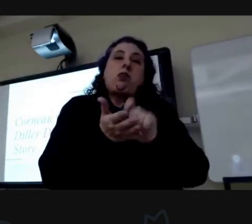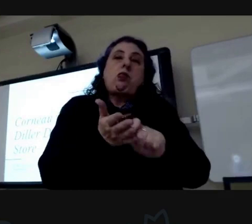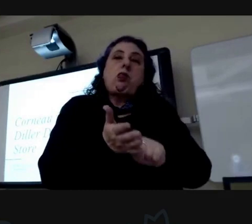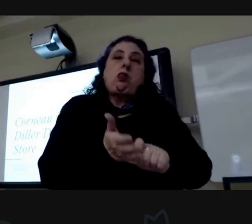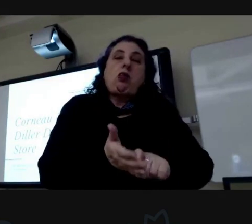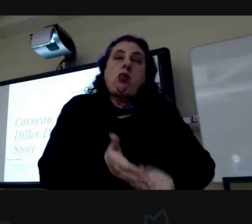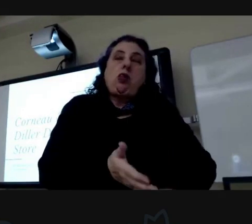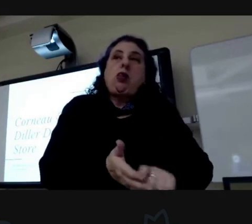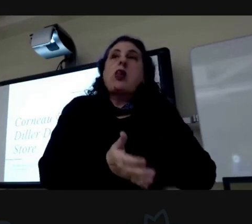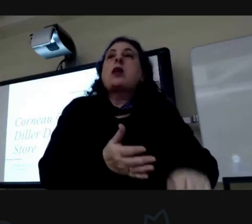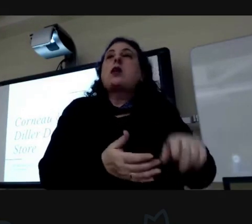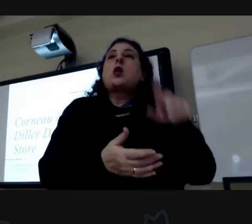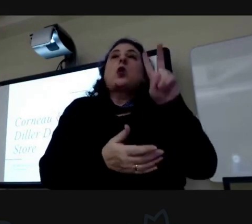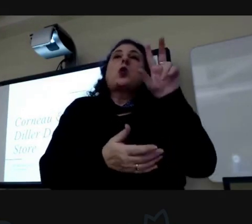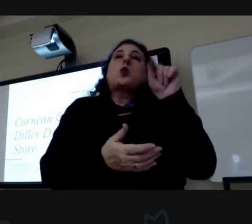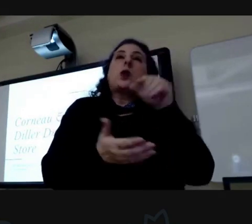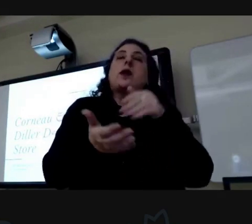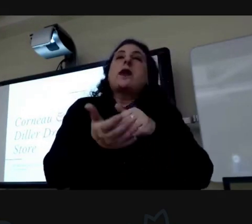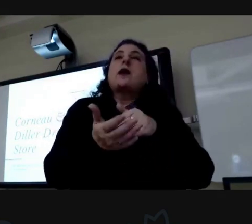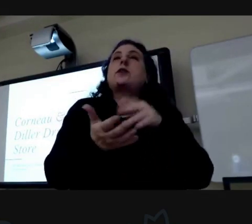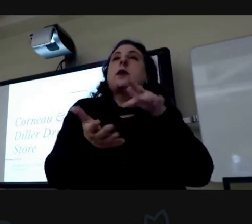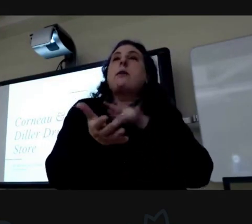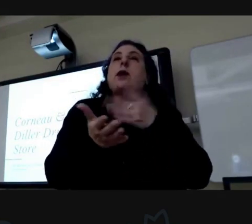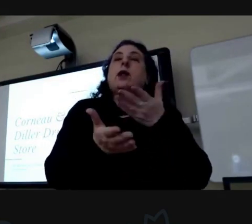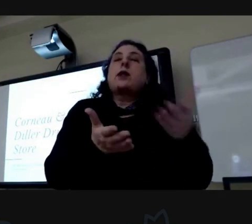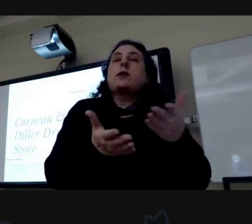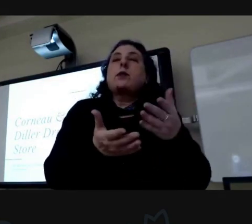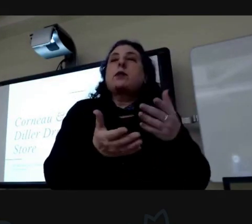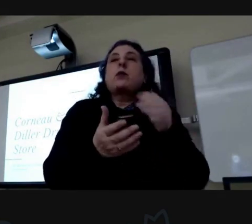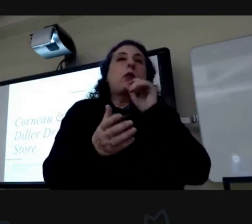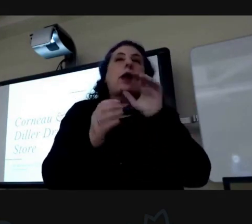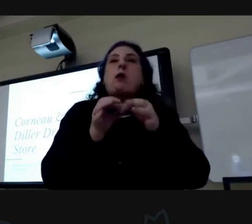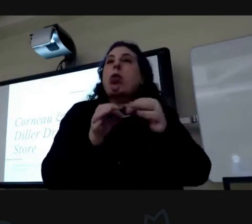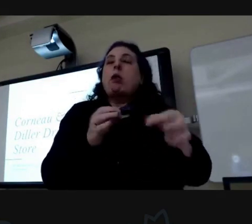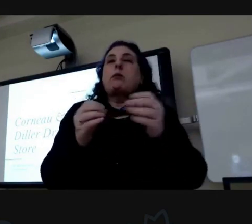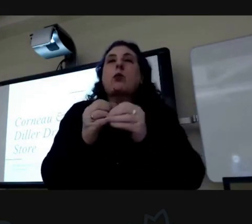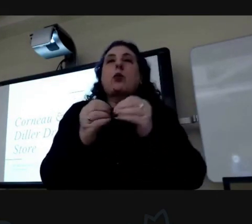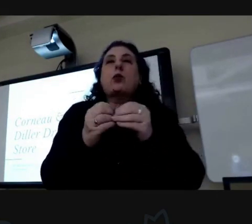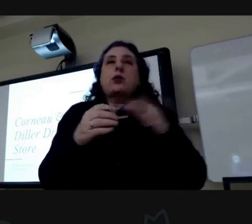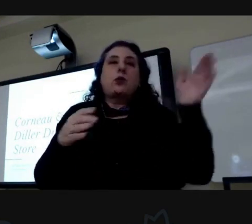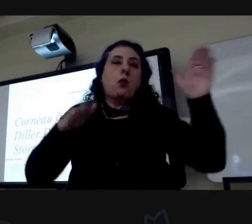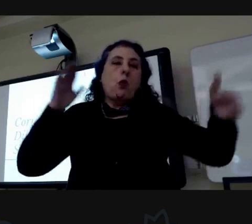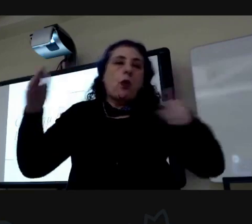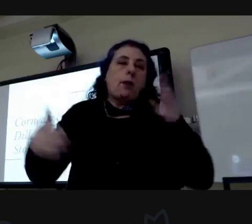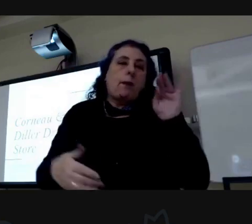000 medical projects so without further ado let's give a warm welcome to michael mosley